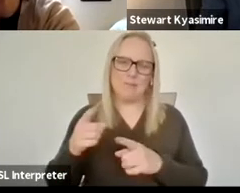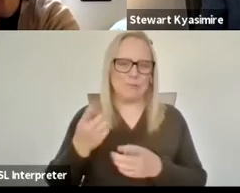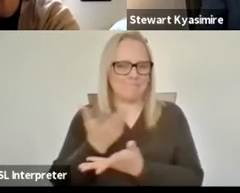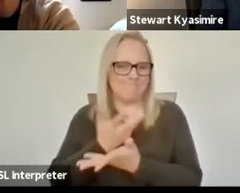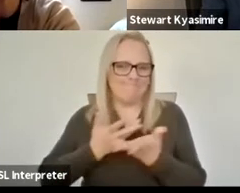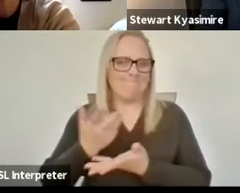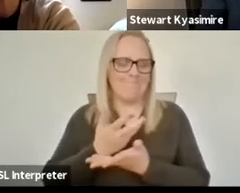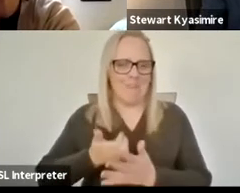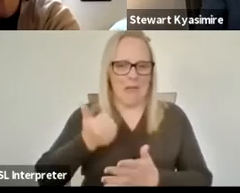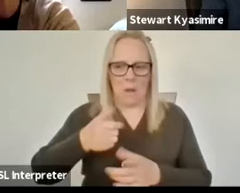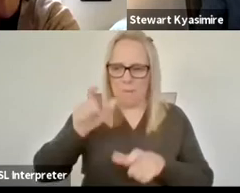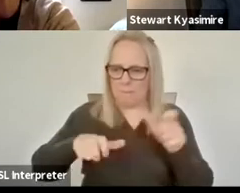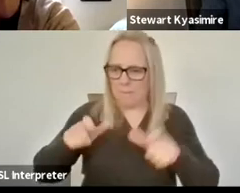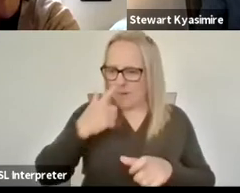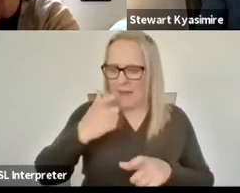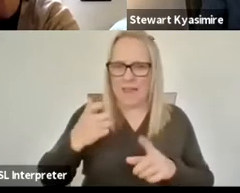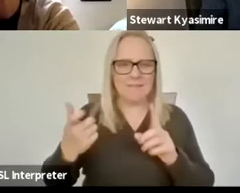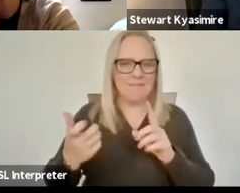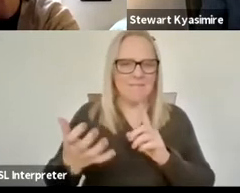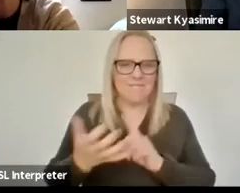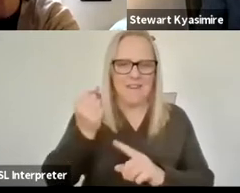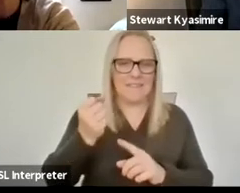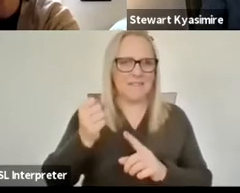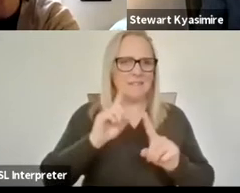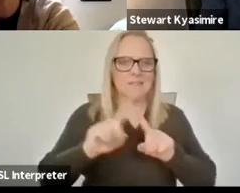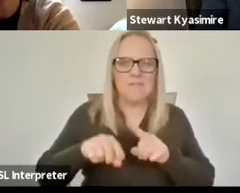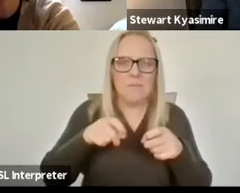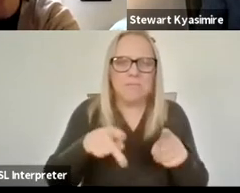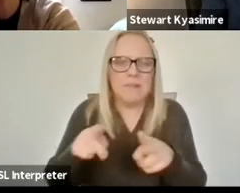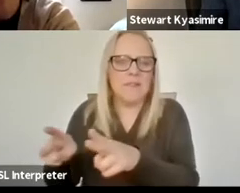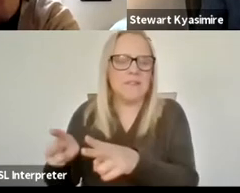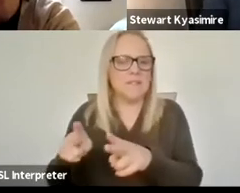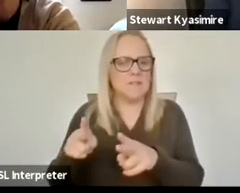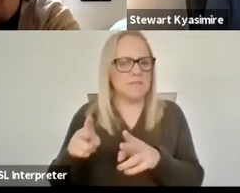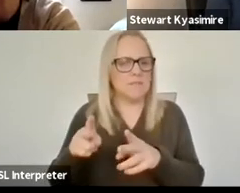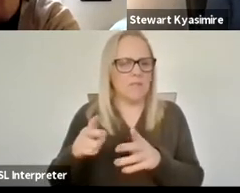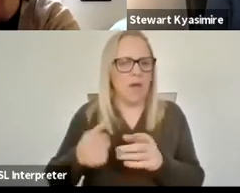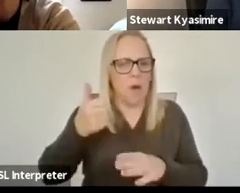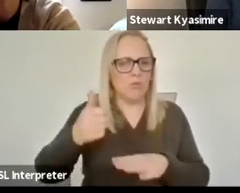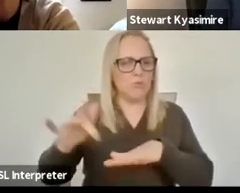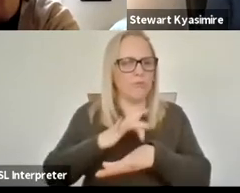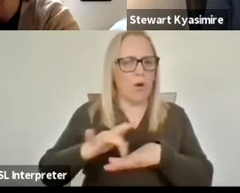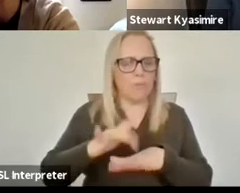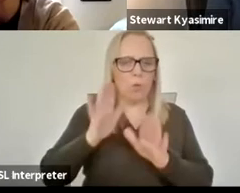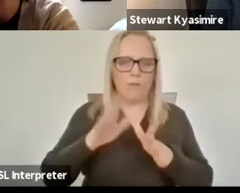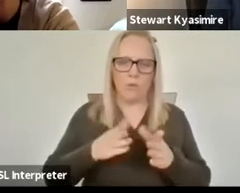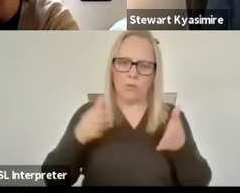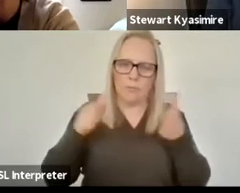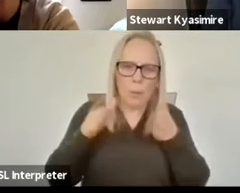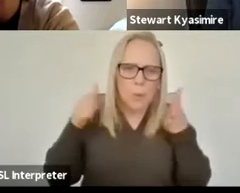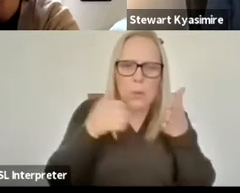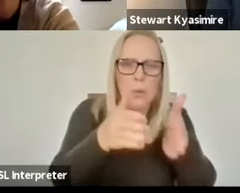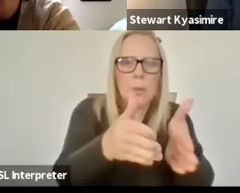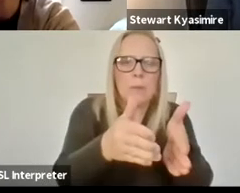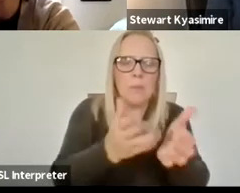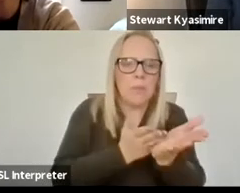forms of dissemination or engagement of art that maybe doesn't necessarily need to go through what is quite a you know a narrow market i mean in in in kind of you know